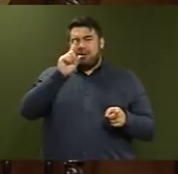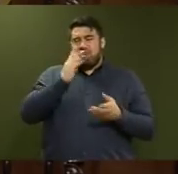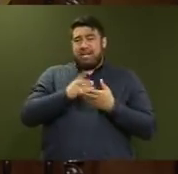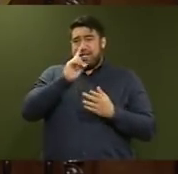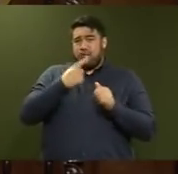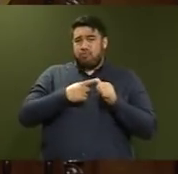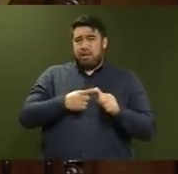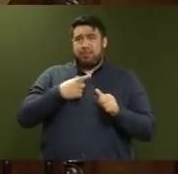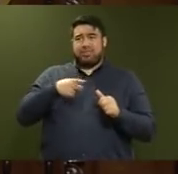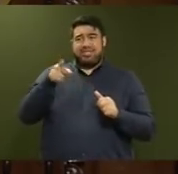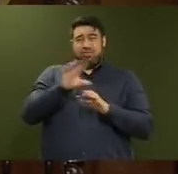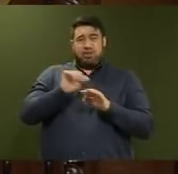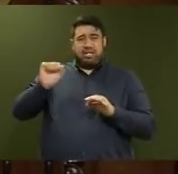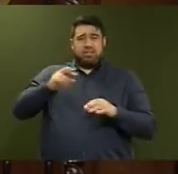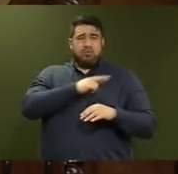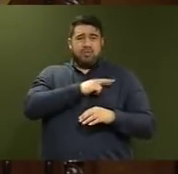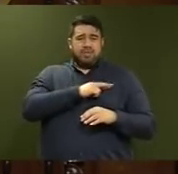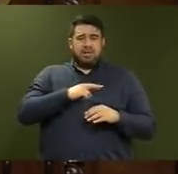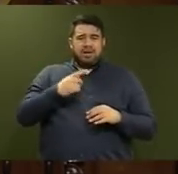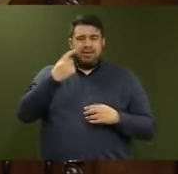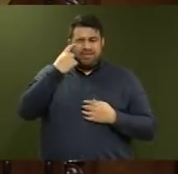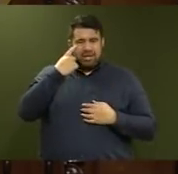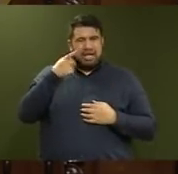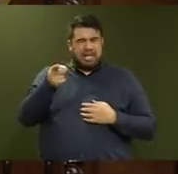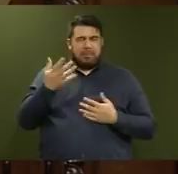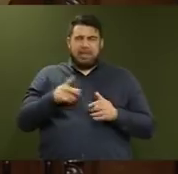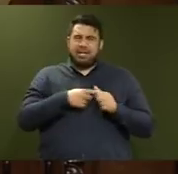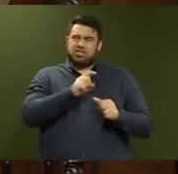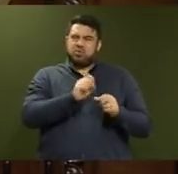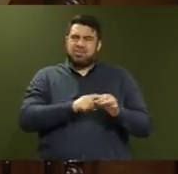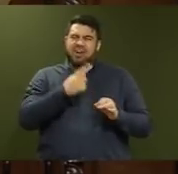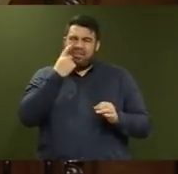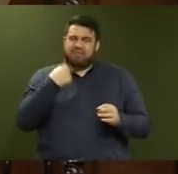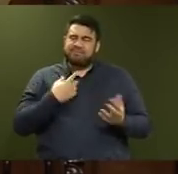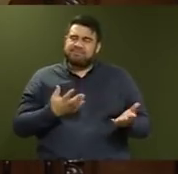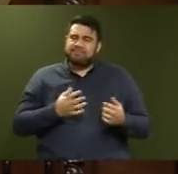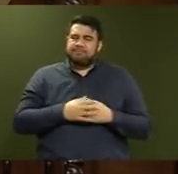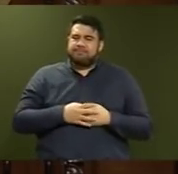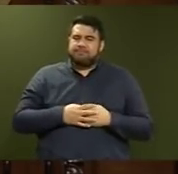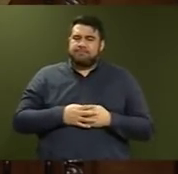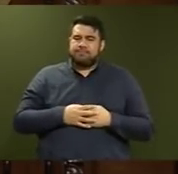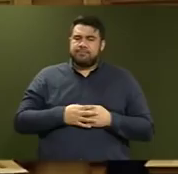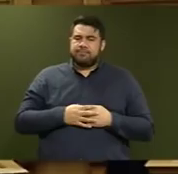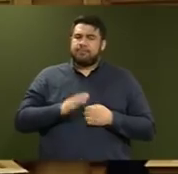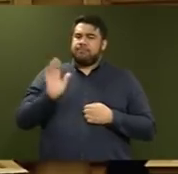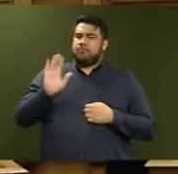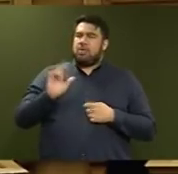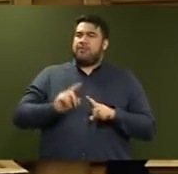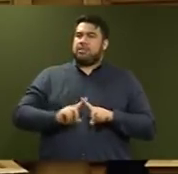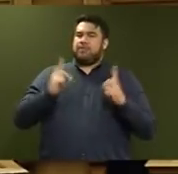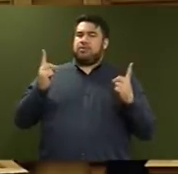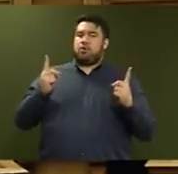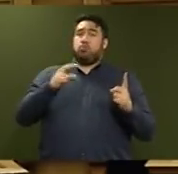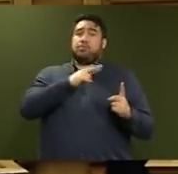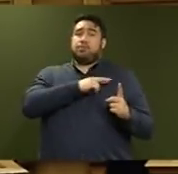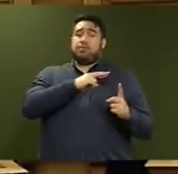responsibility. And I think he has answered the question. Speaker, there is a difference between the responsibility